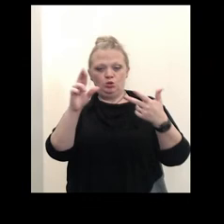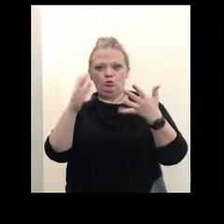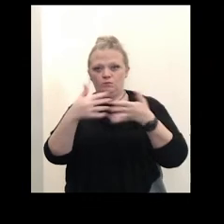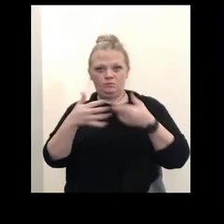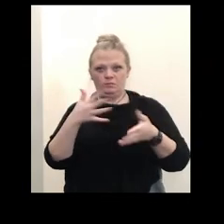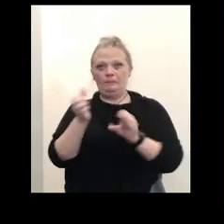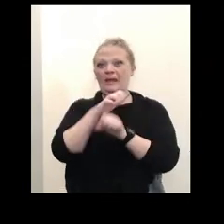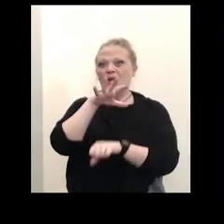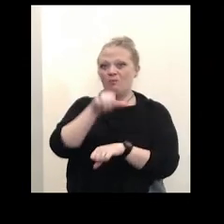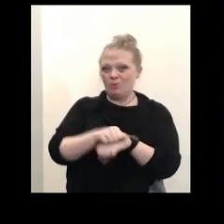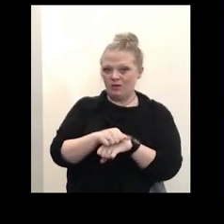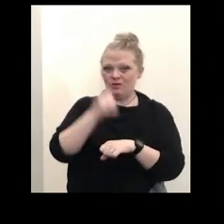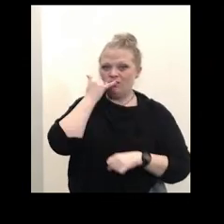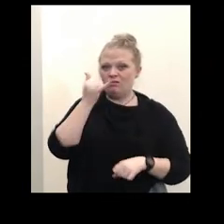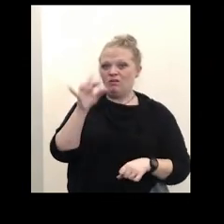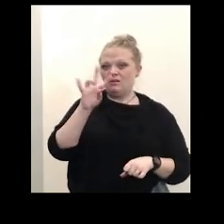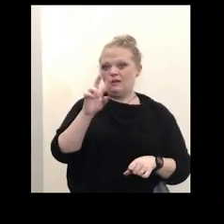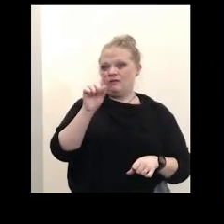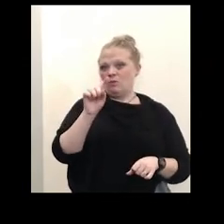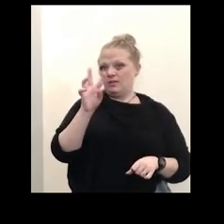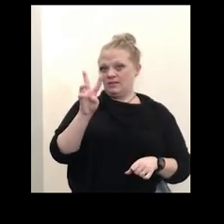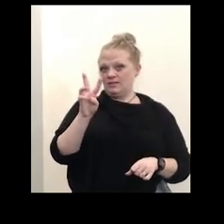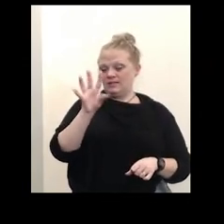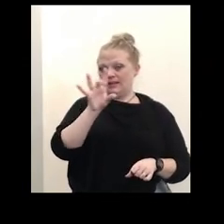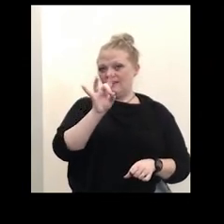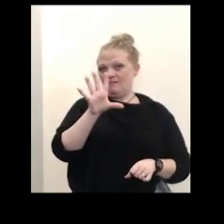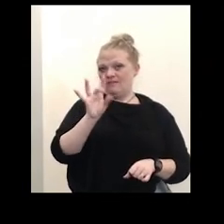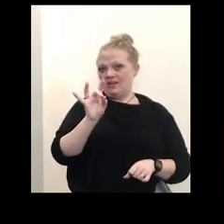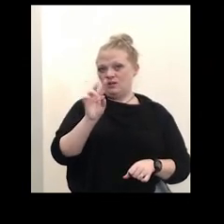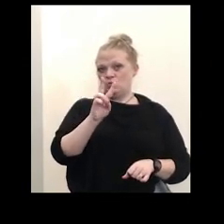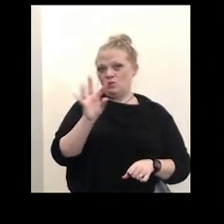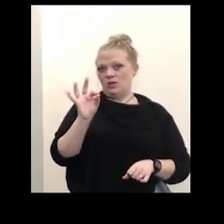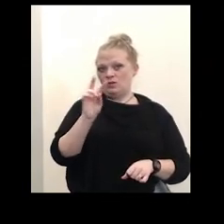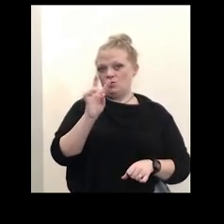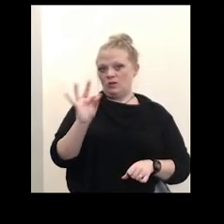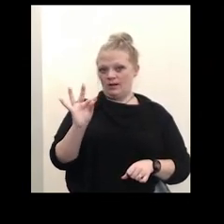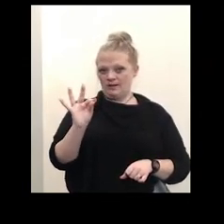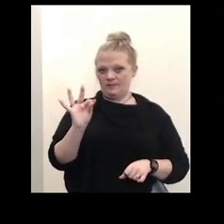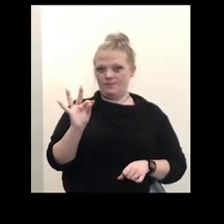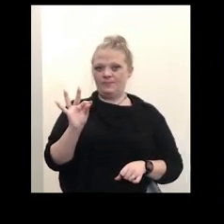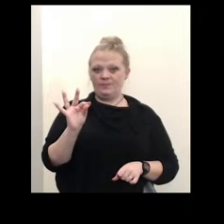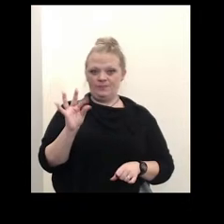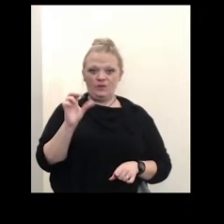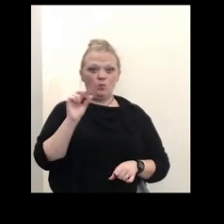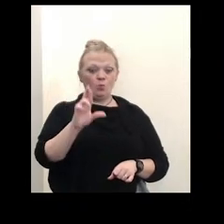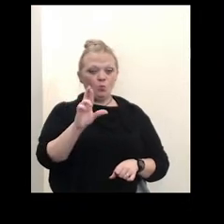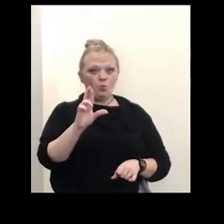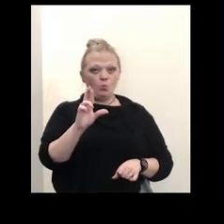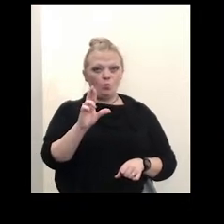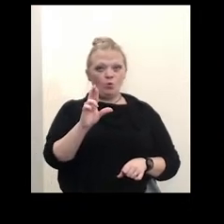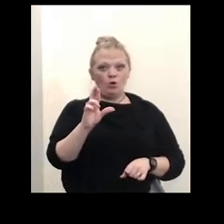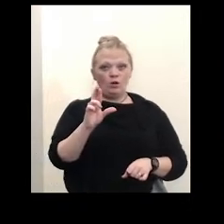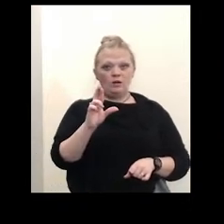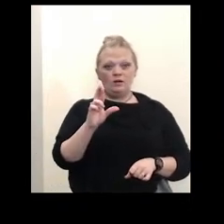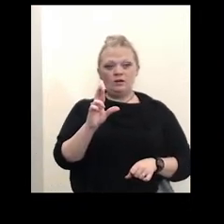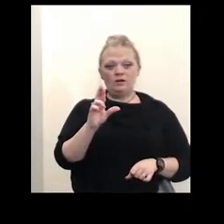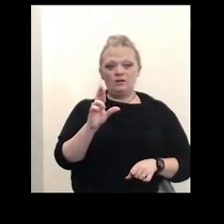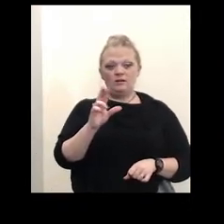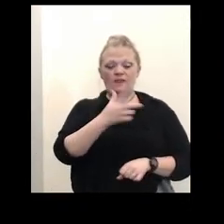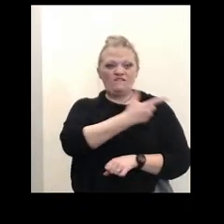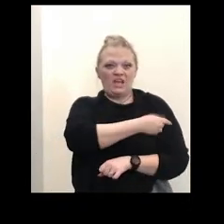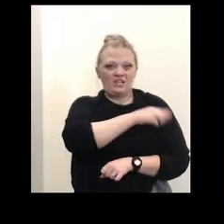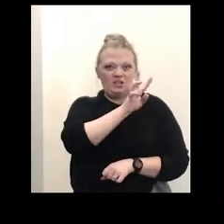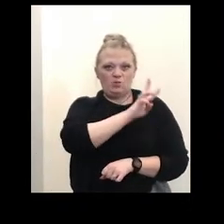either by calling 716-858-2929 or you can go on our vaccine website